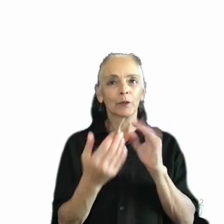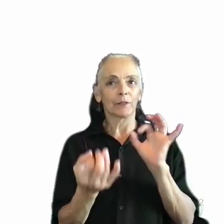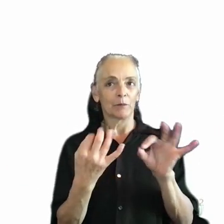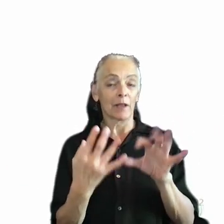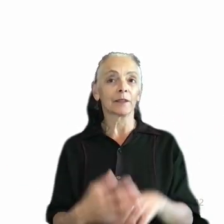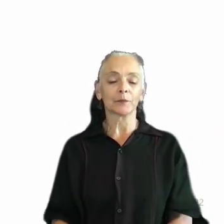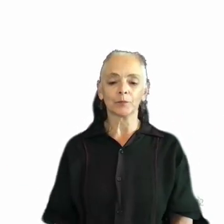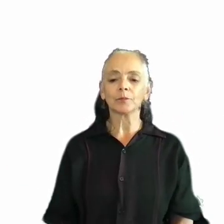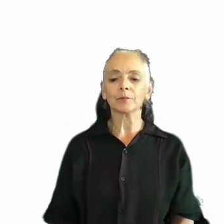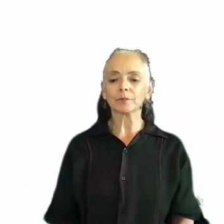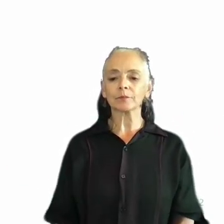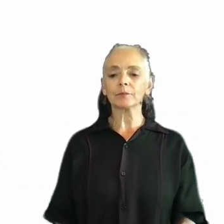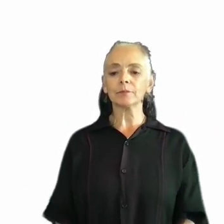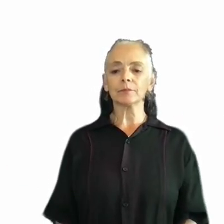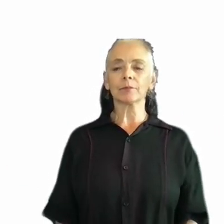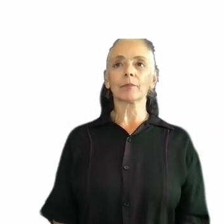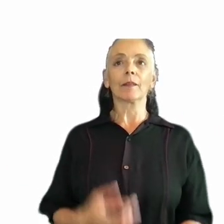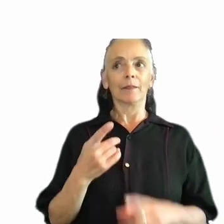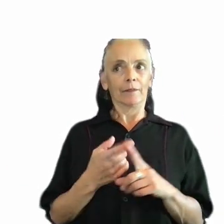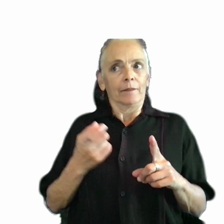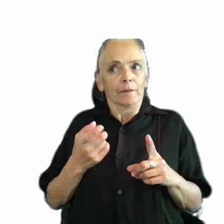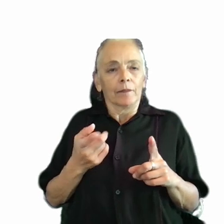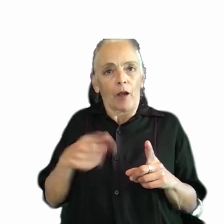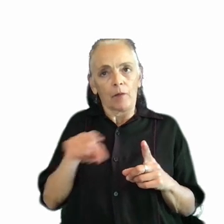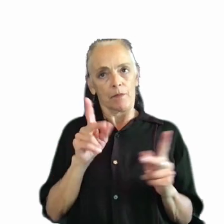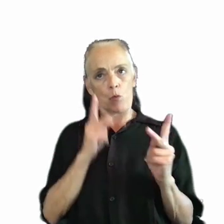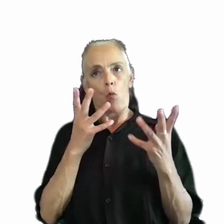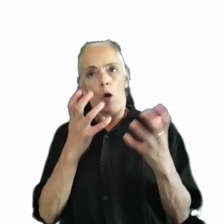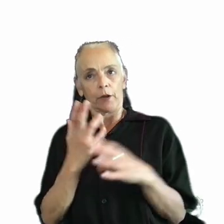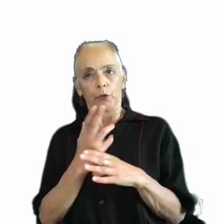community members who are interested in using this feature directly.